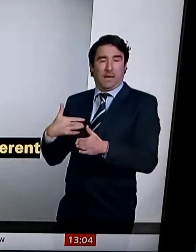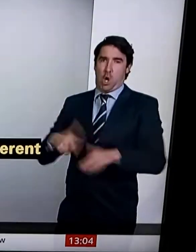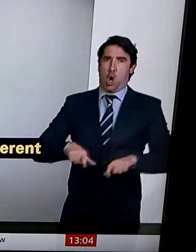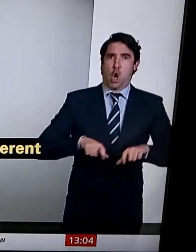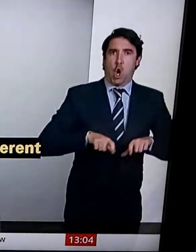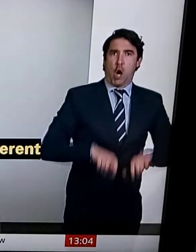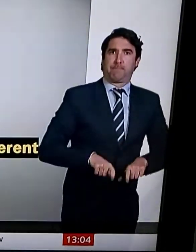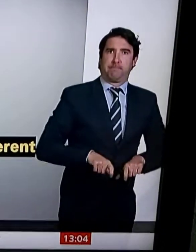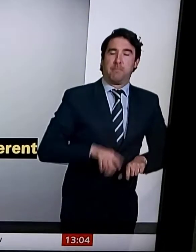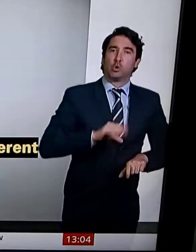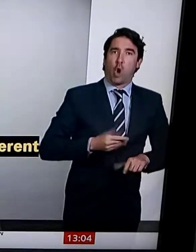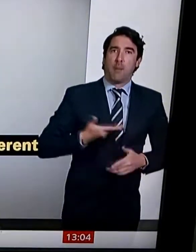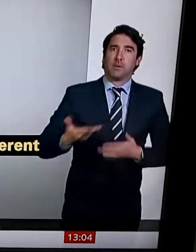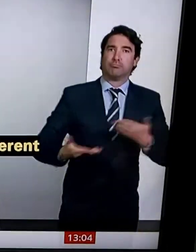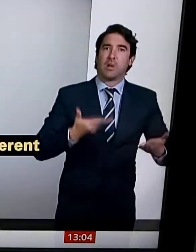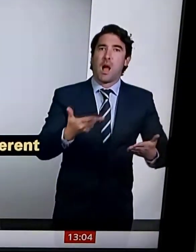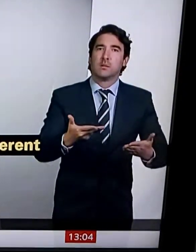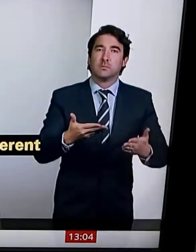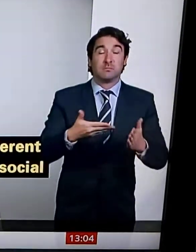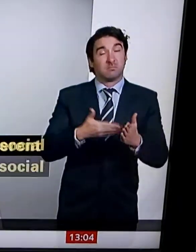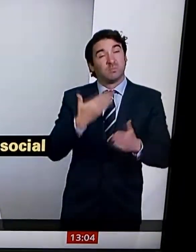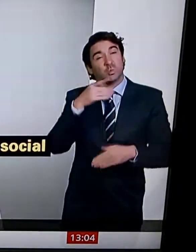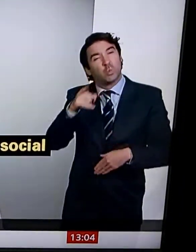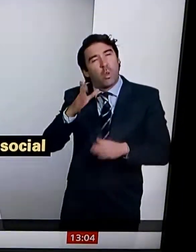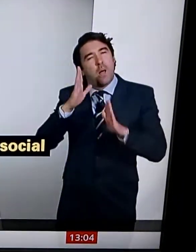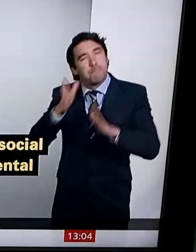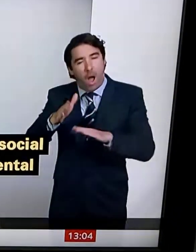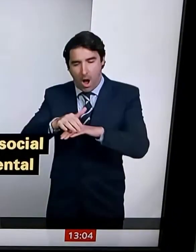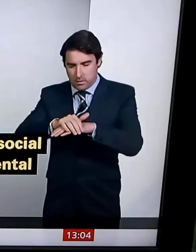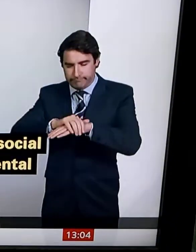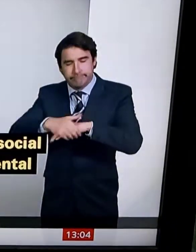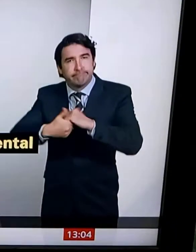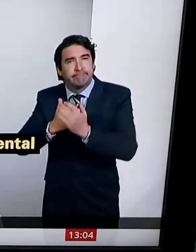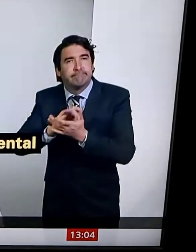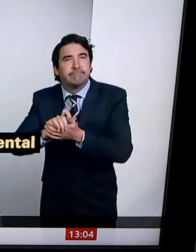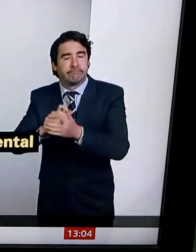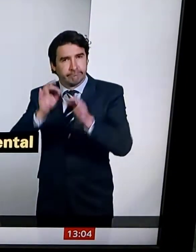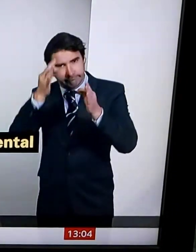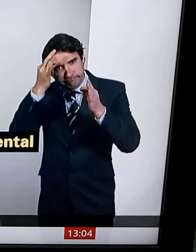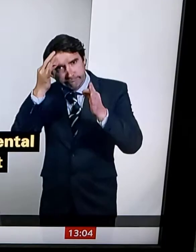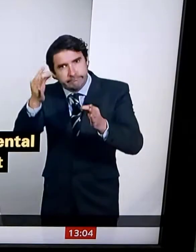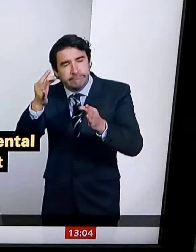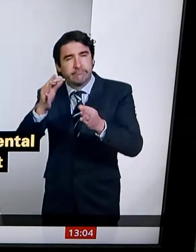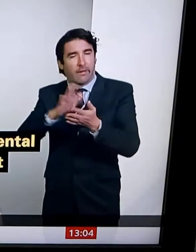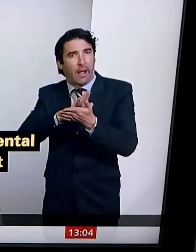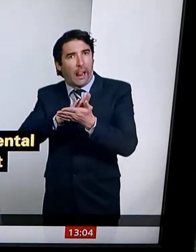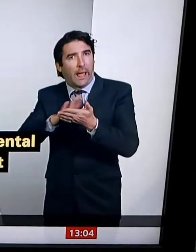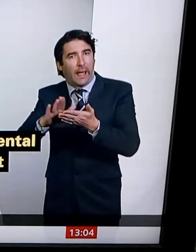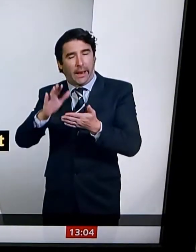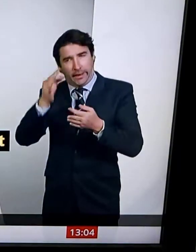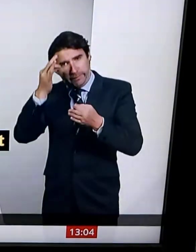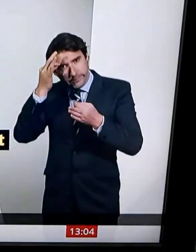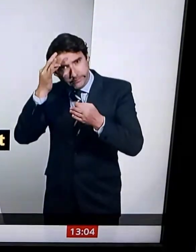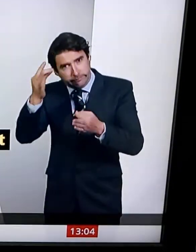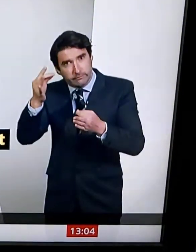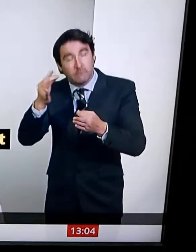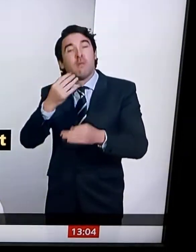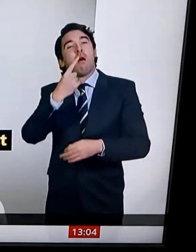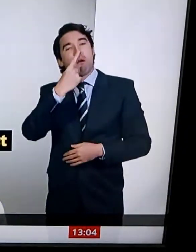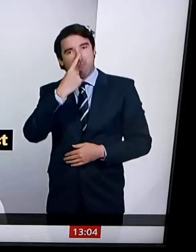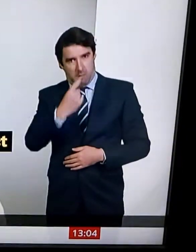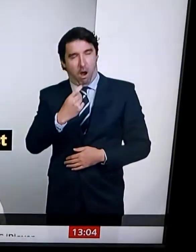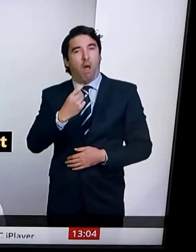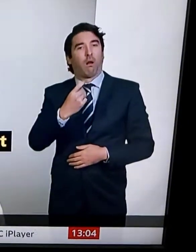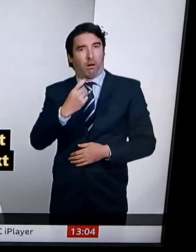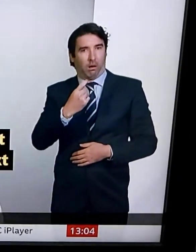many people? How many people? They say they're from Syria. They say